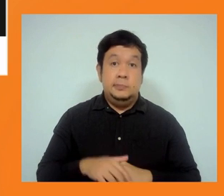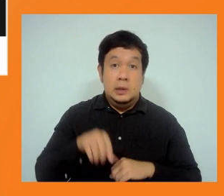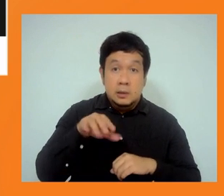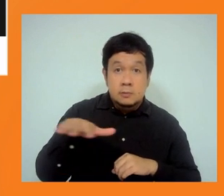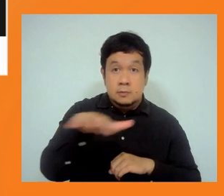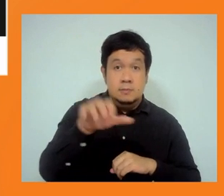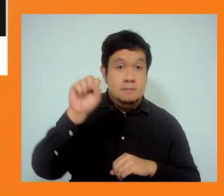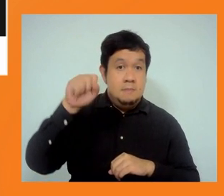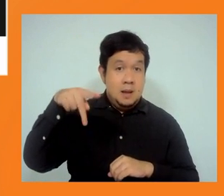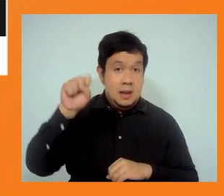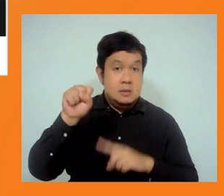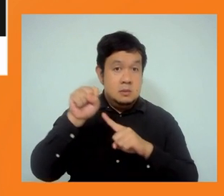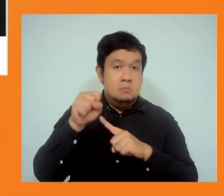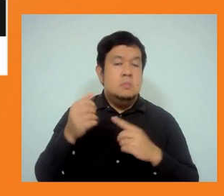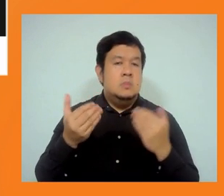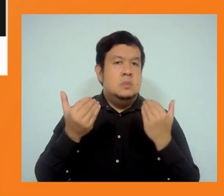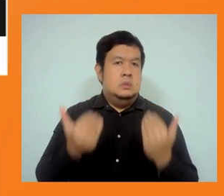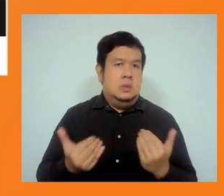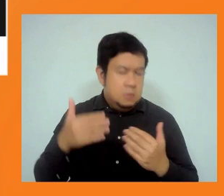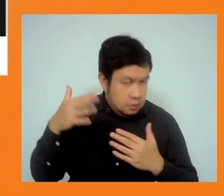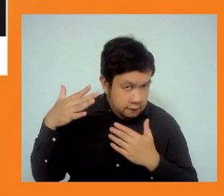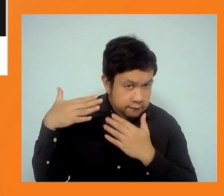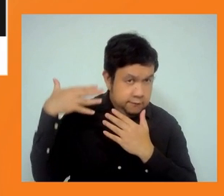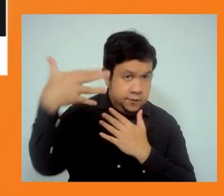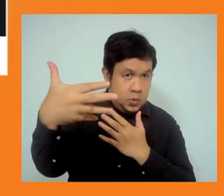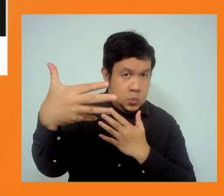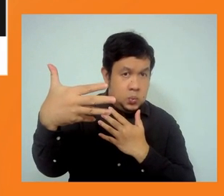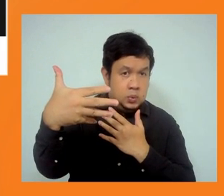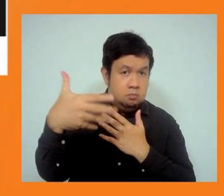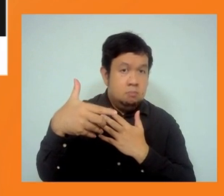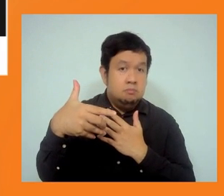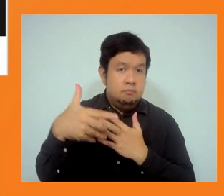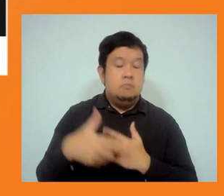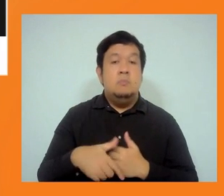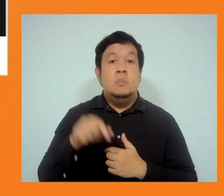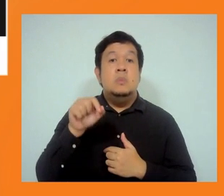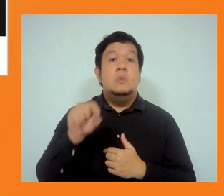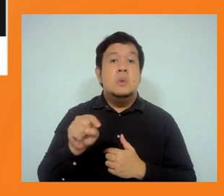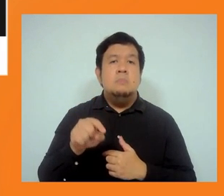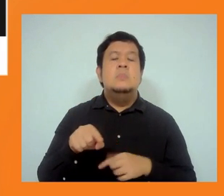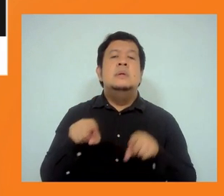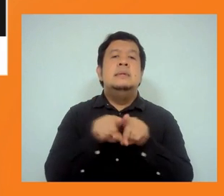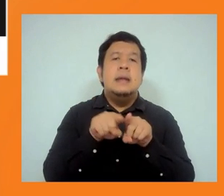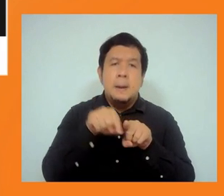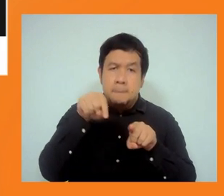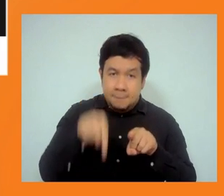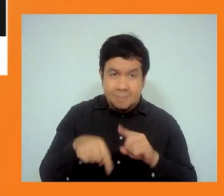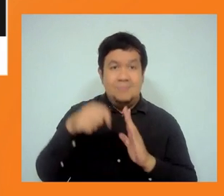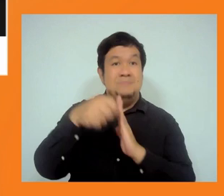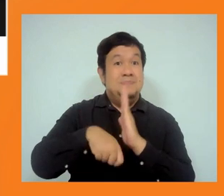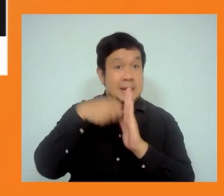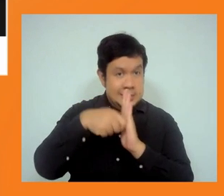projects being processed now, but also in existing projects. Now, should